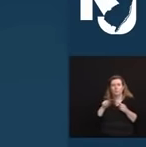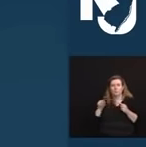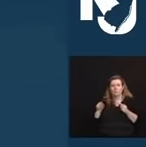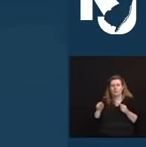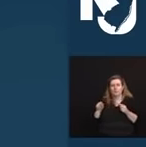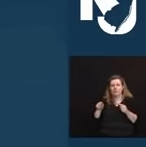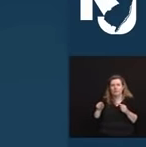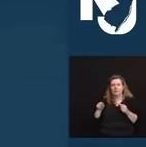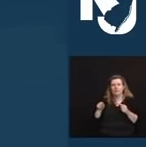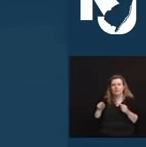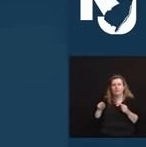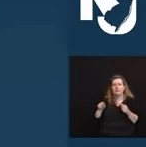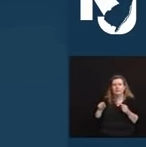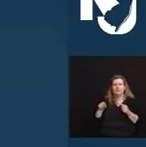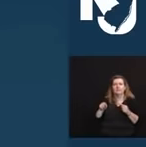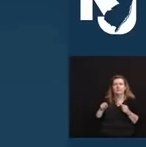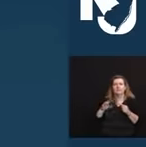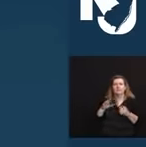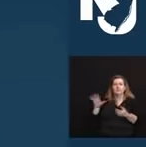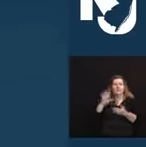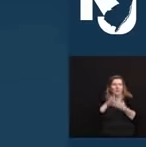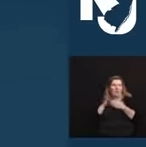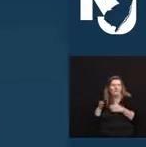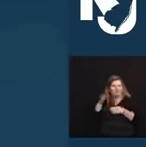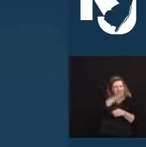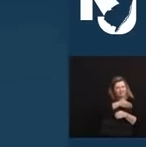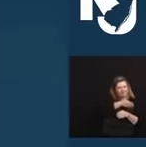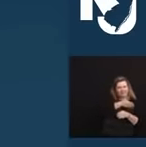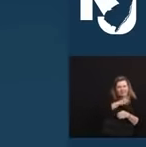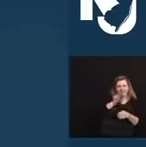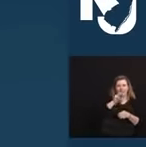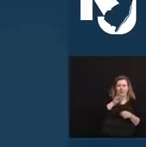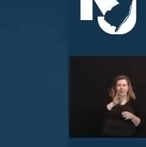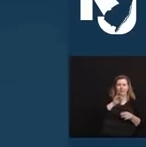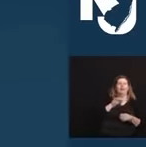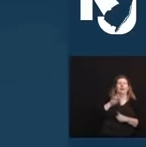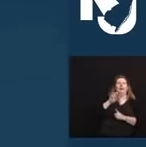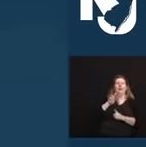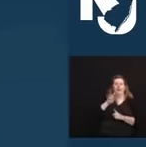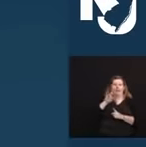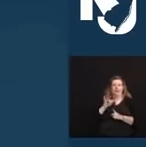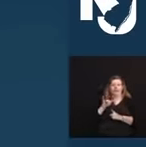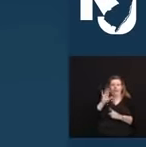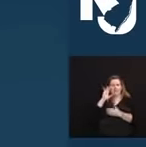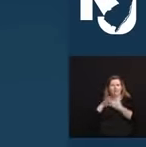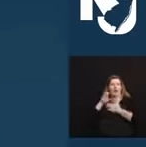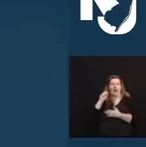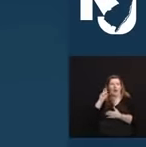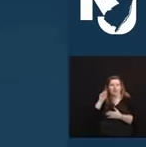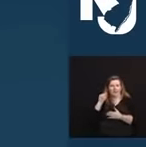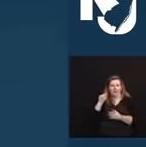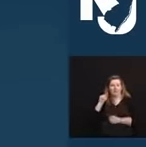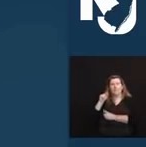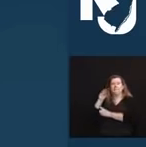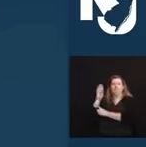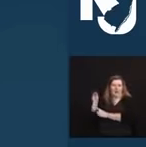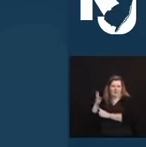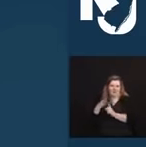and that's Kimberly with her husband, Scott. Kimberly, I also had the great honor of speaking with. She is an